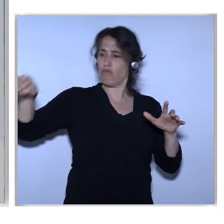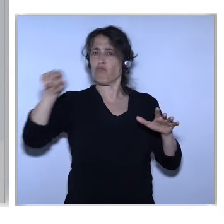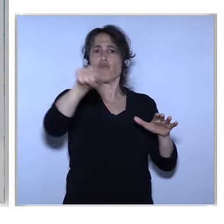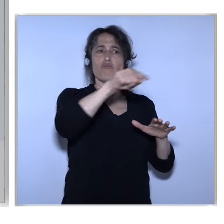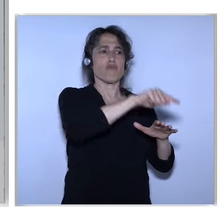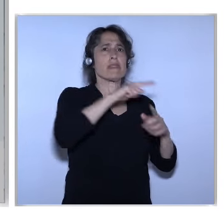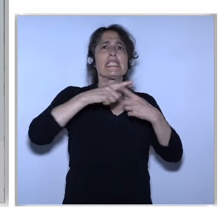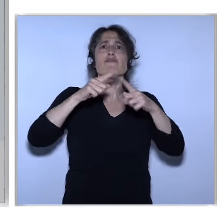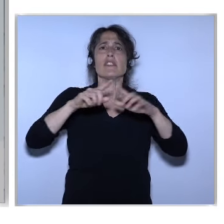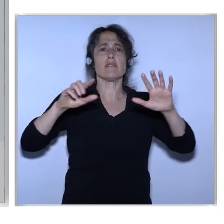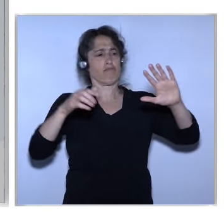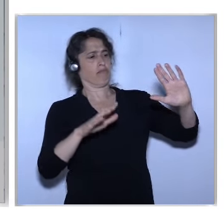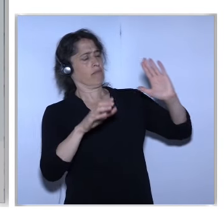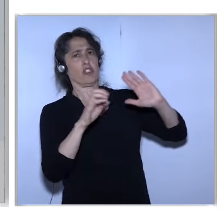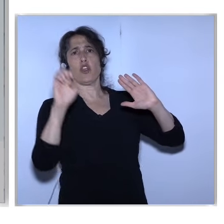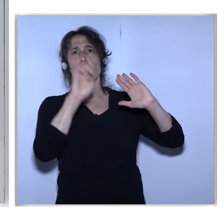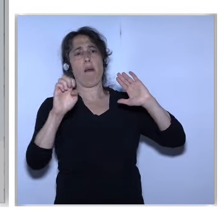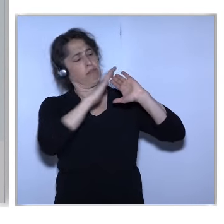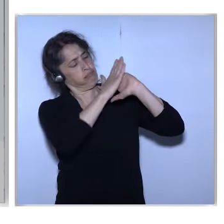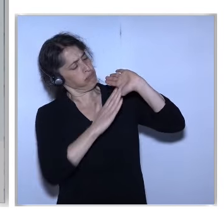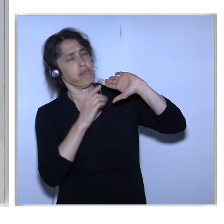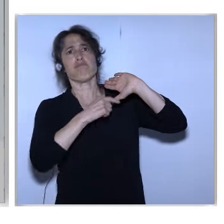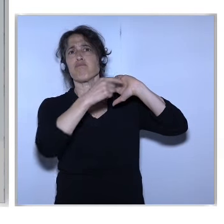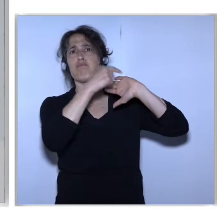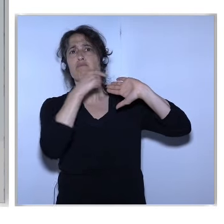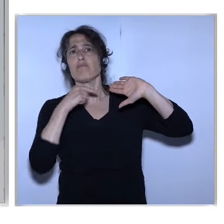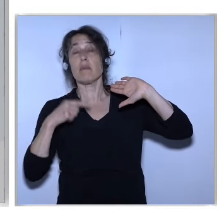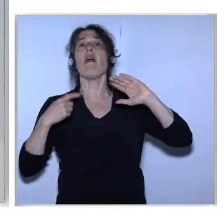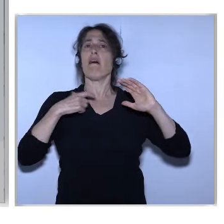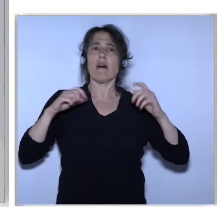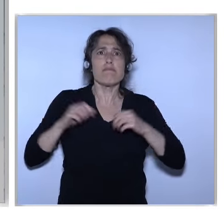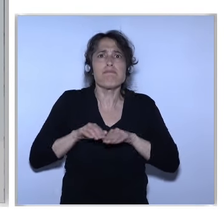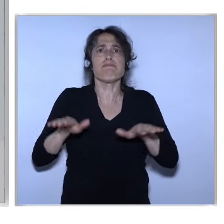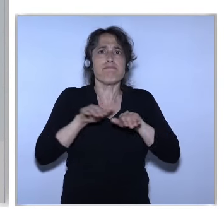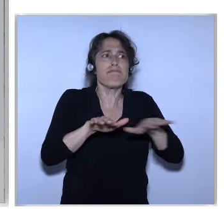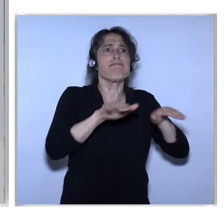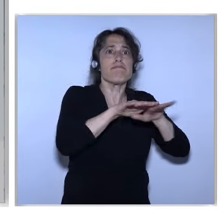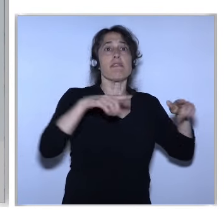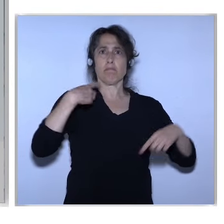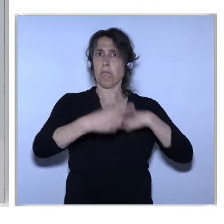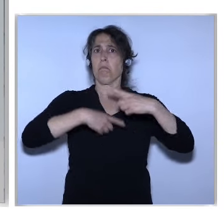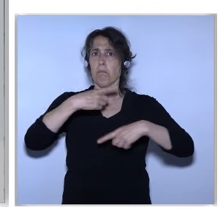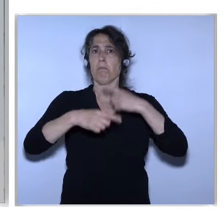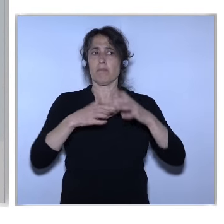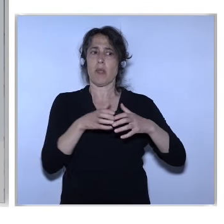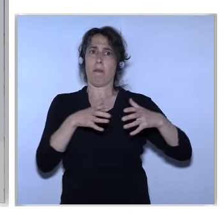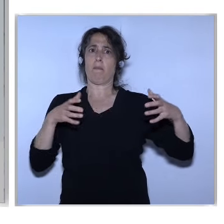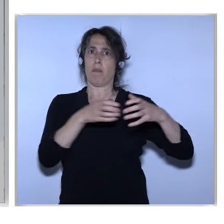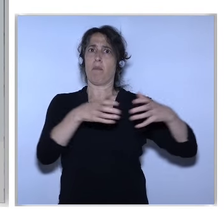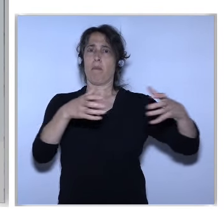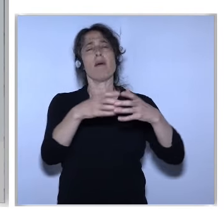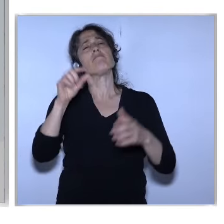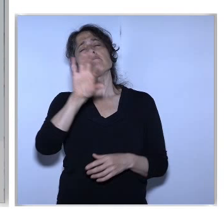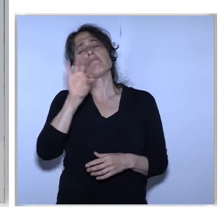Companies Operating On those I'll just Highlight A few As a Kind of Examples But already